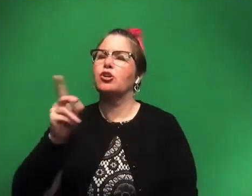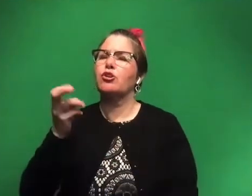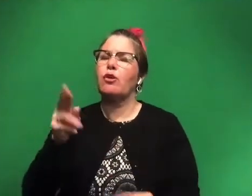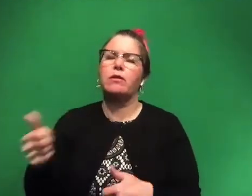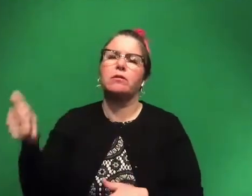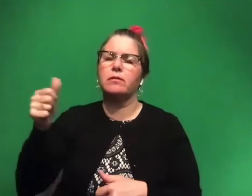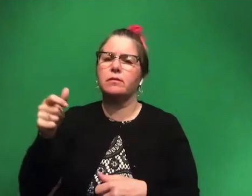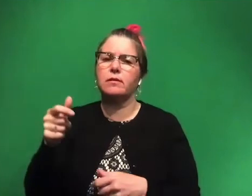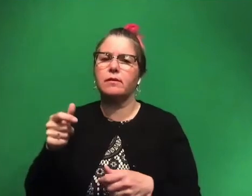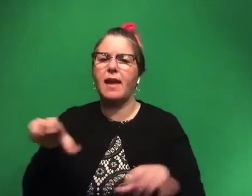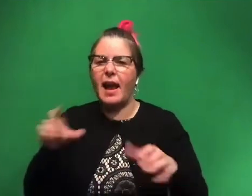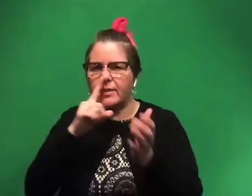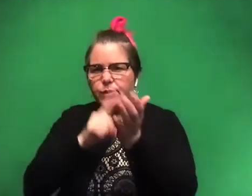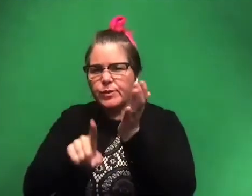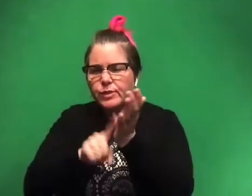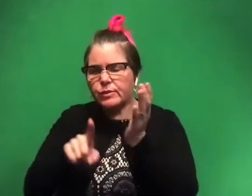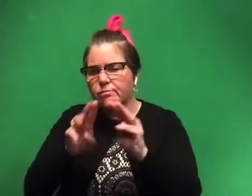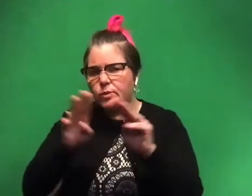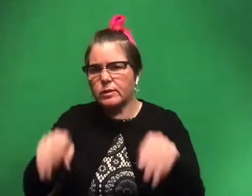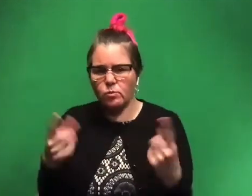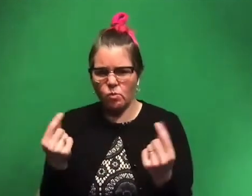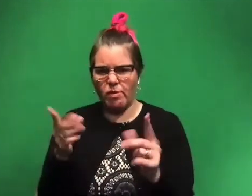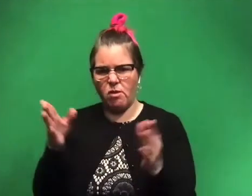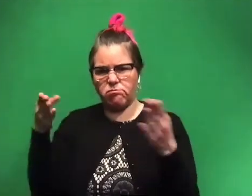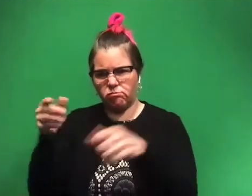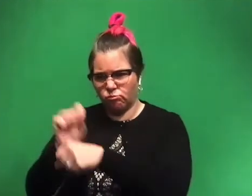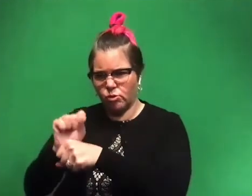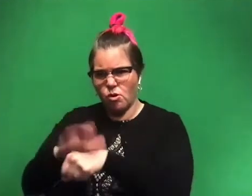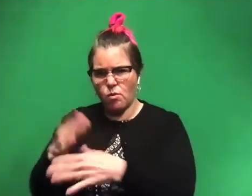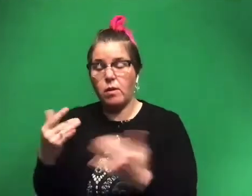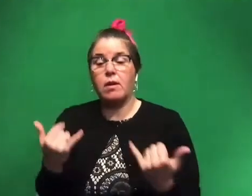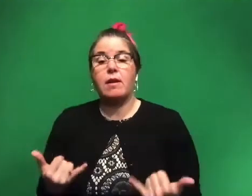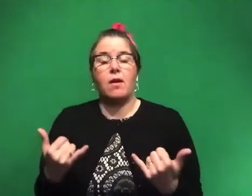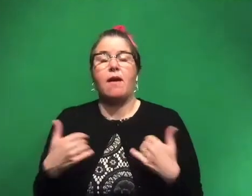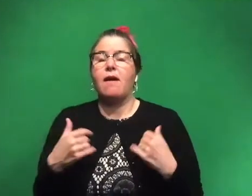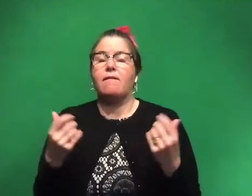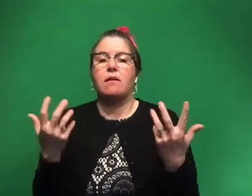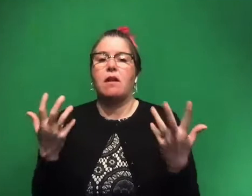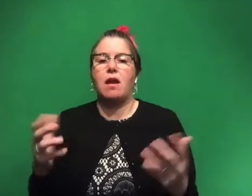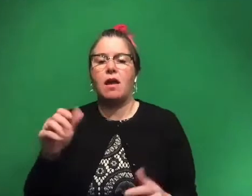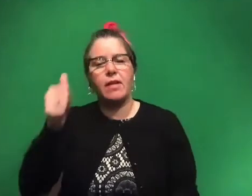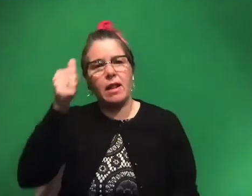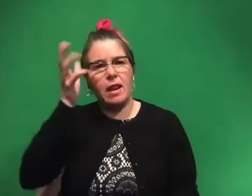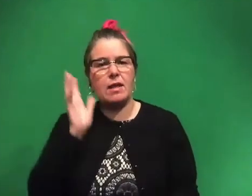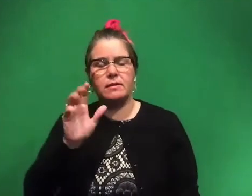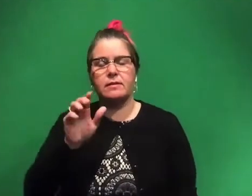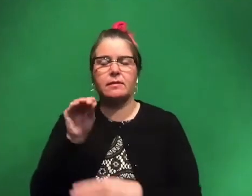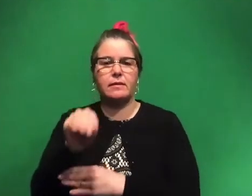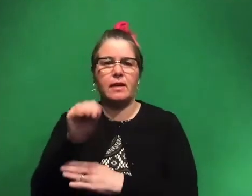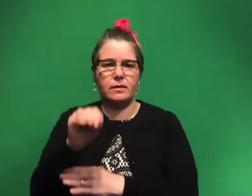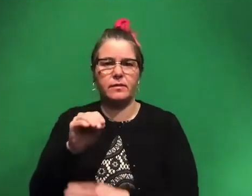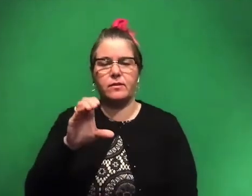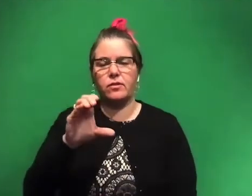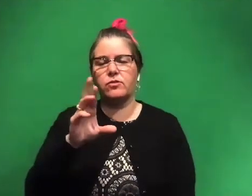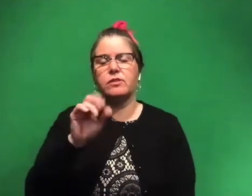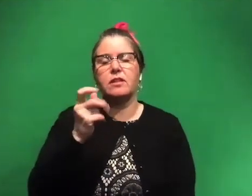doing the active research at the museum, are working on. Right now we have a lot of Alaskan dinosaurs from the Cretaceous period